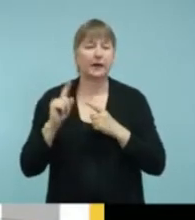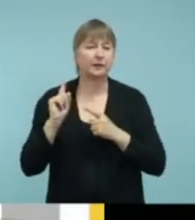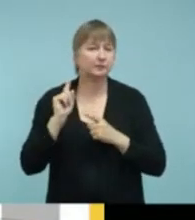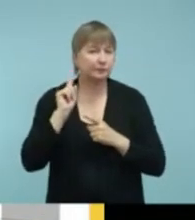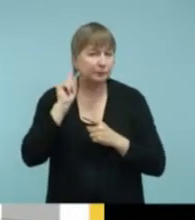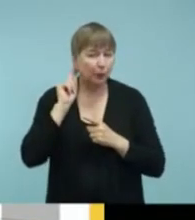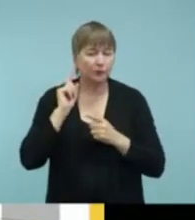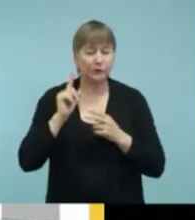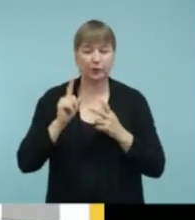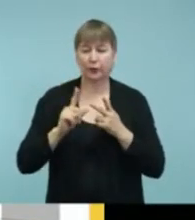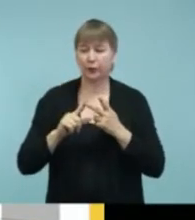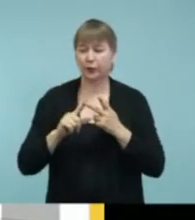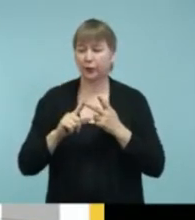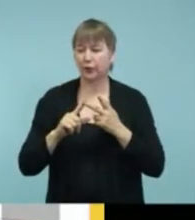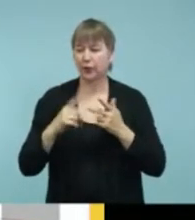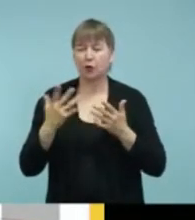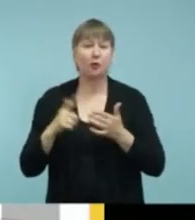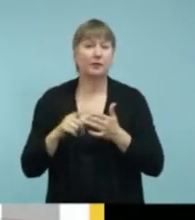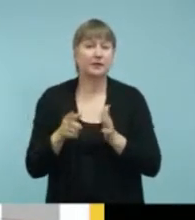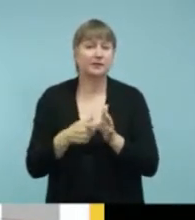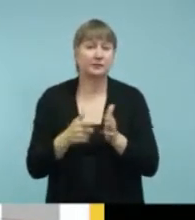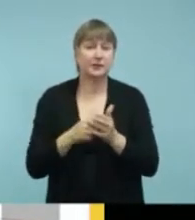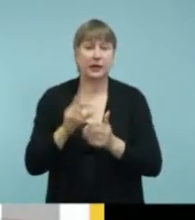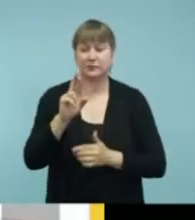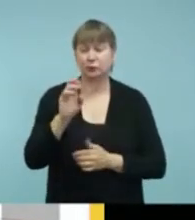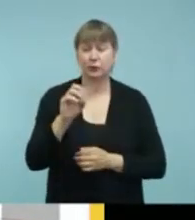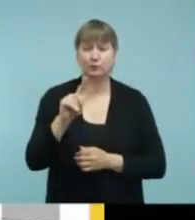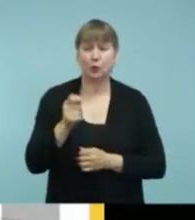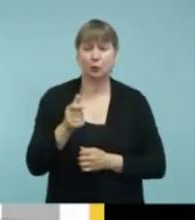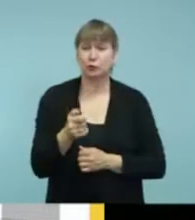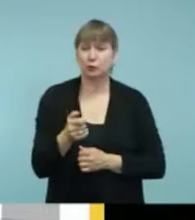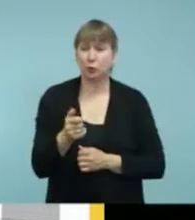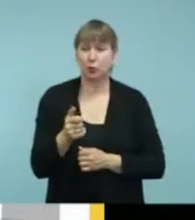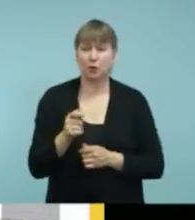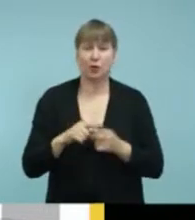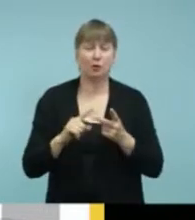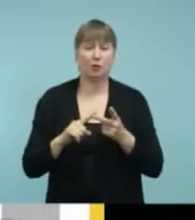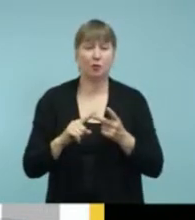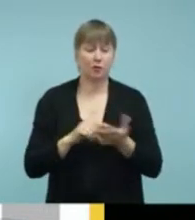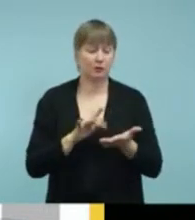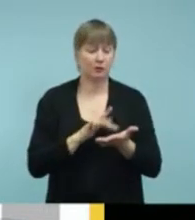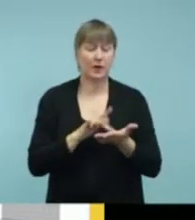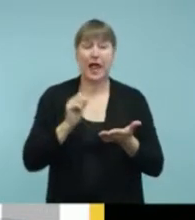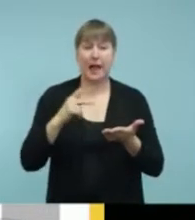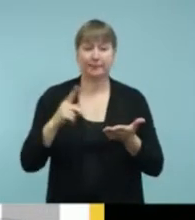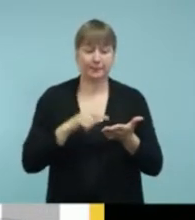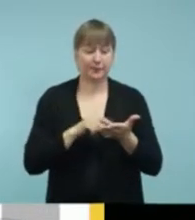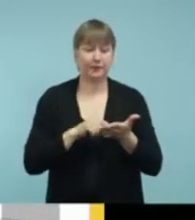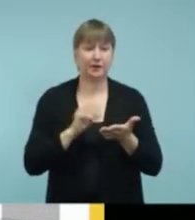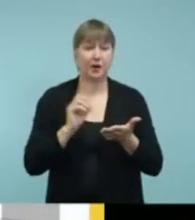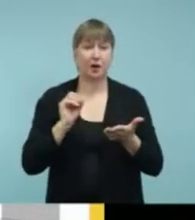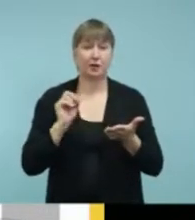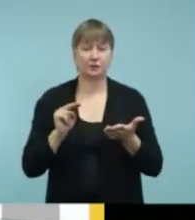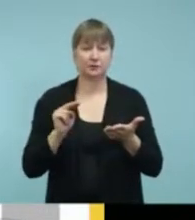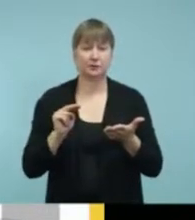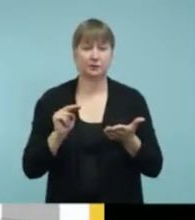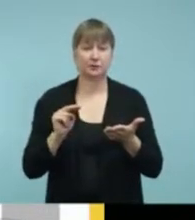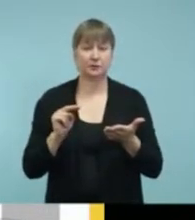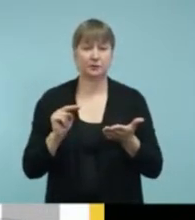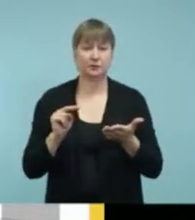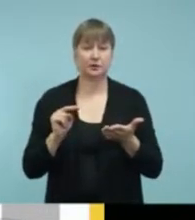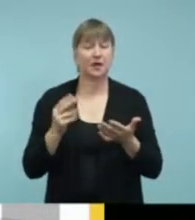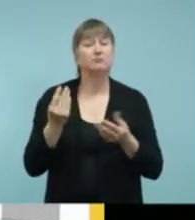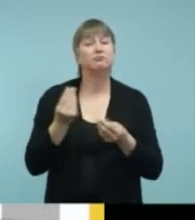you might need to use a remote control or an app. The thing to remember, too, is that hopefully most